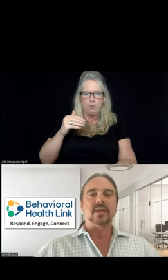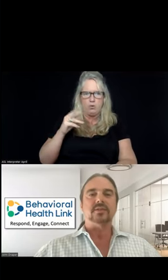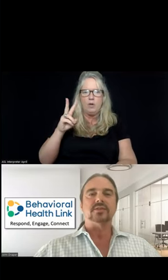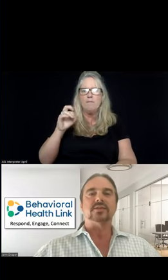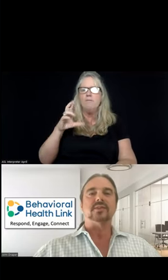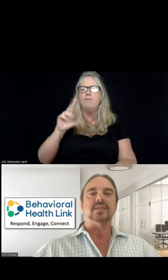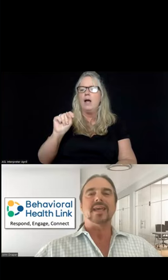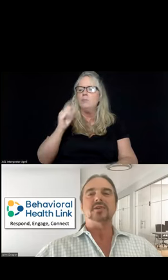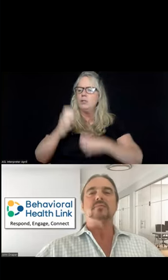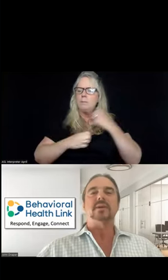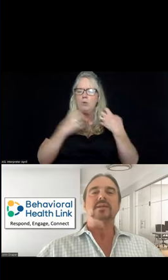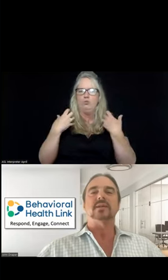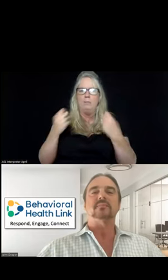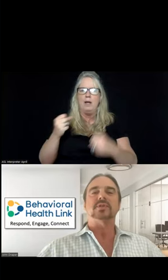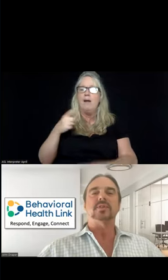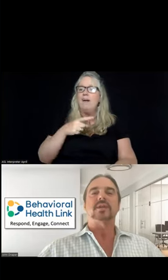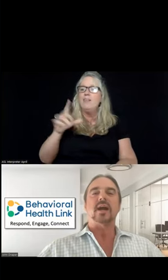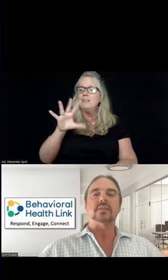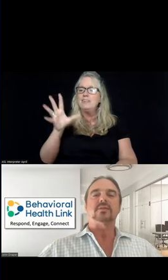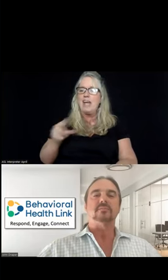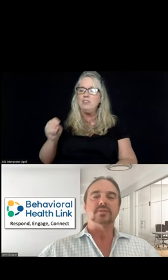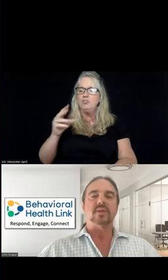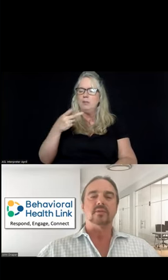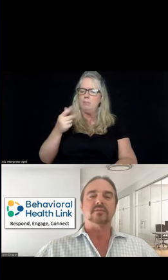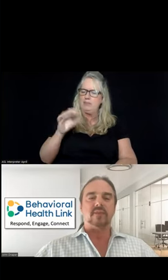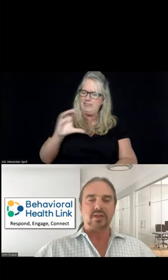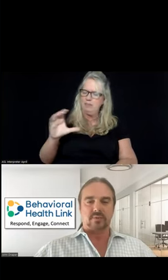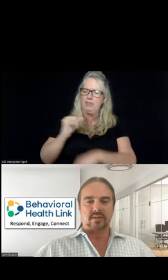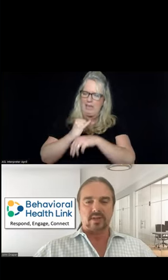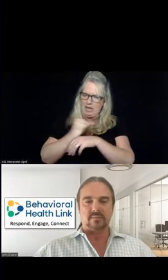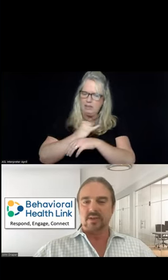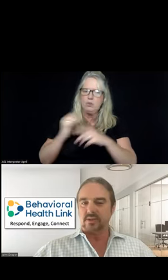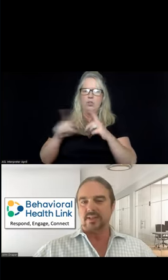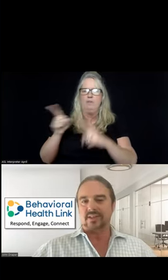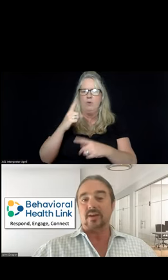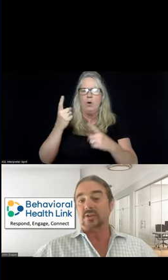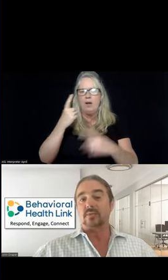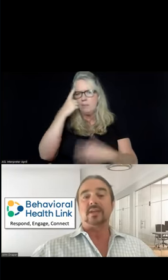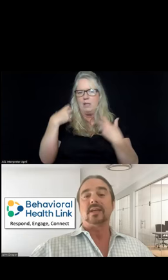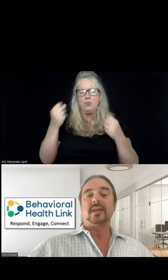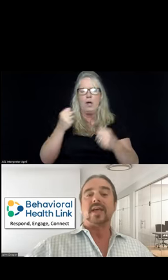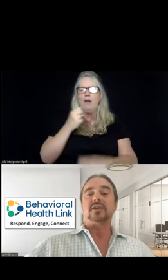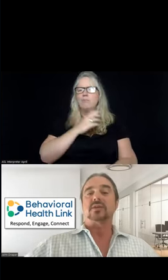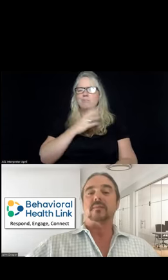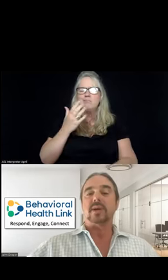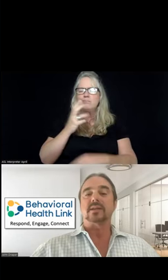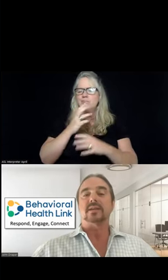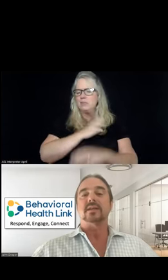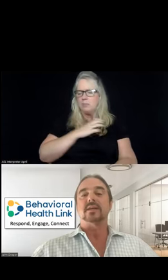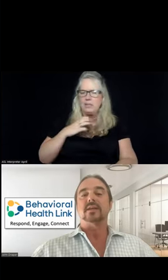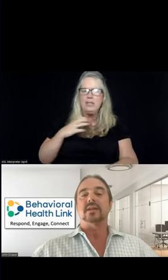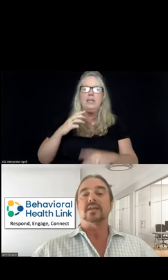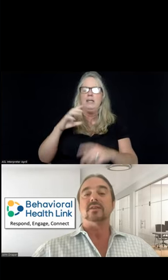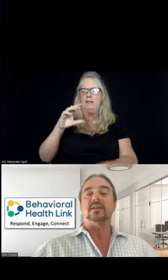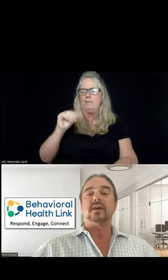and this is the Asian American and Pacific Islander Mental Health Advisory Committee. Basically, it's also the Asian American